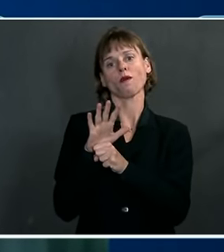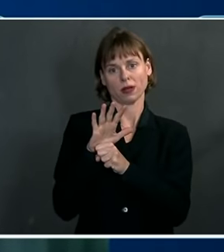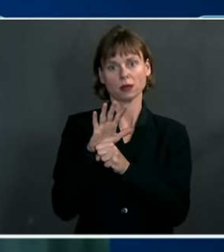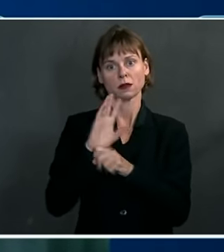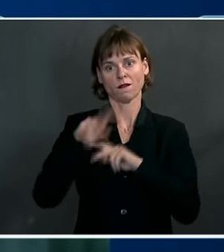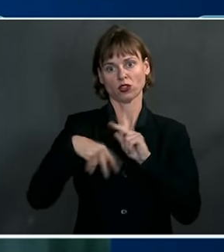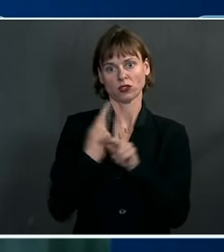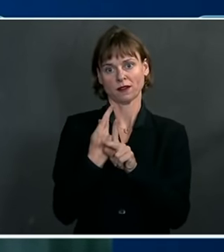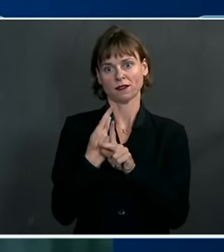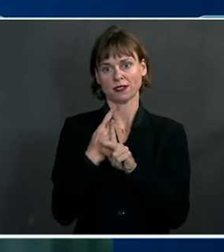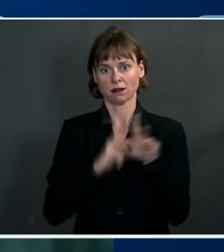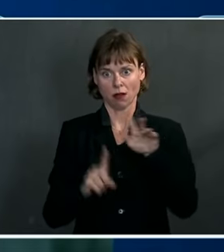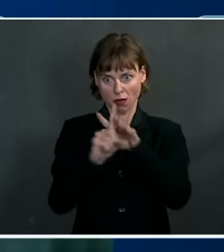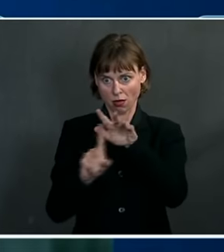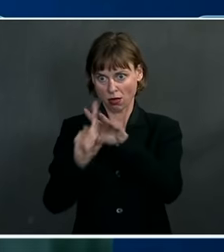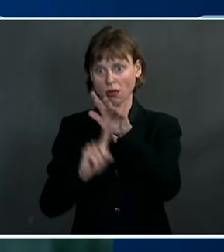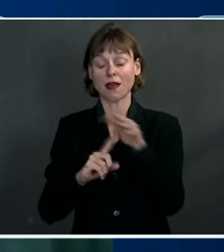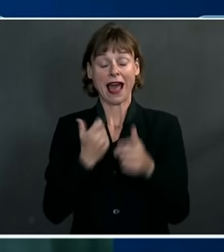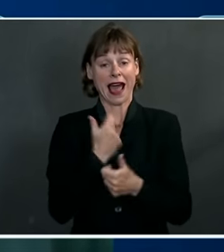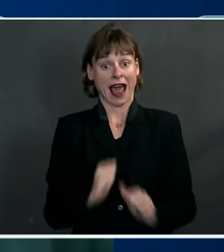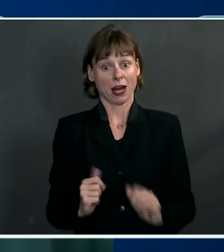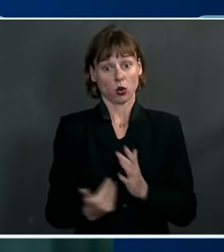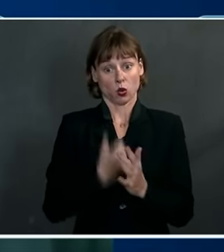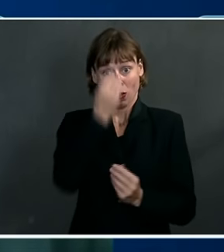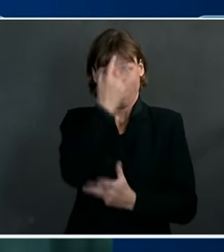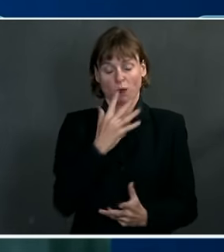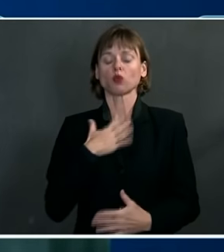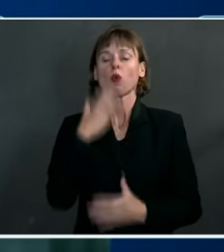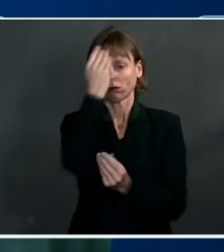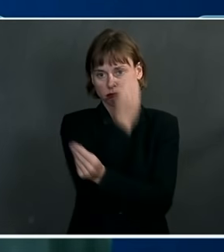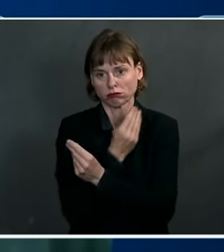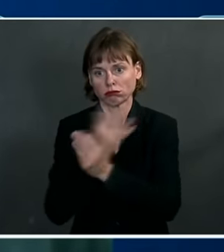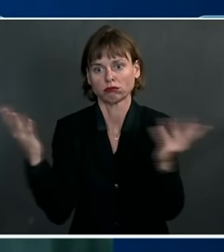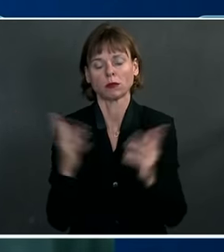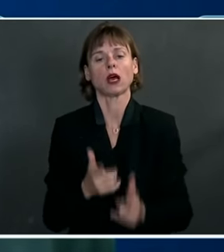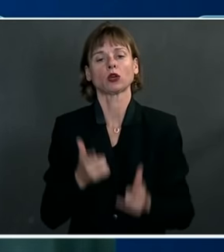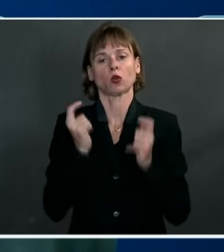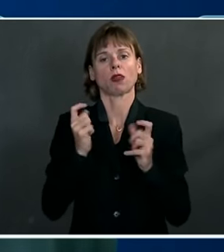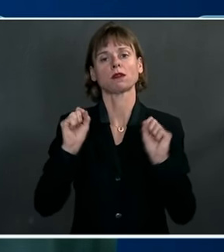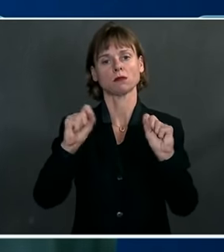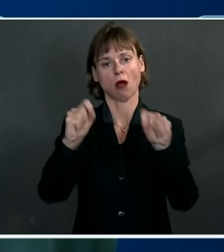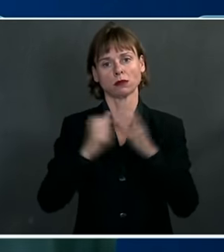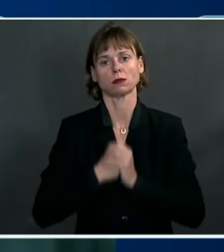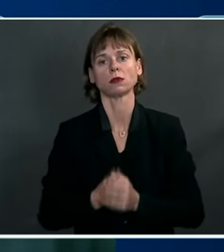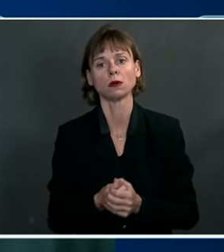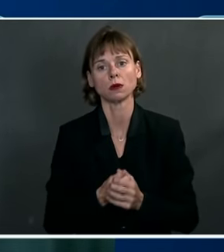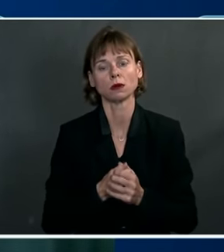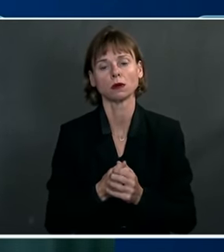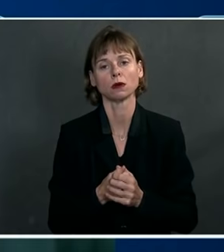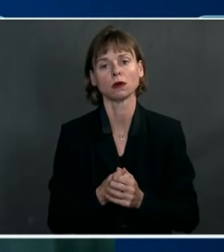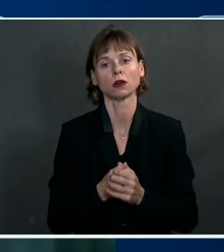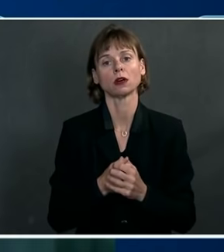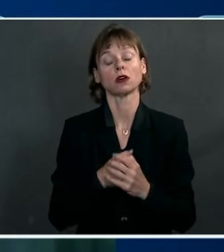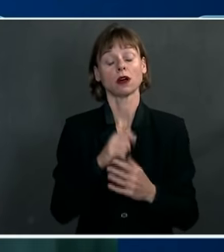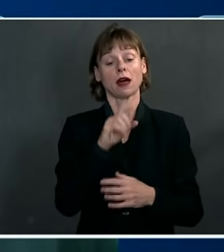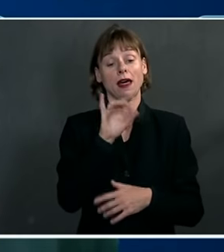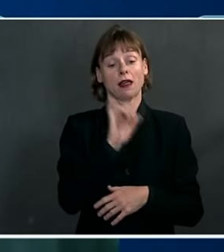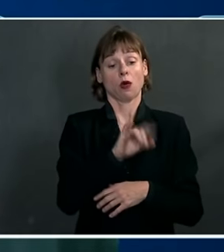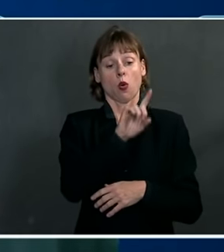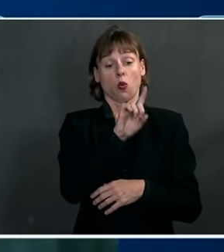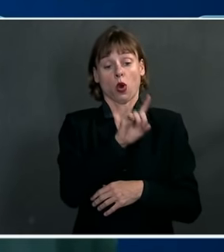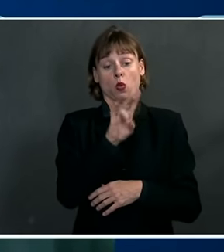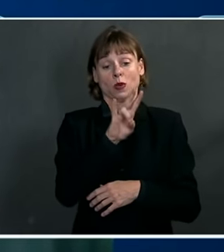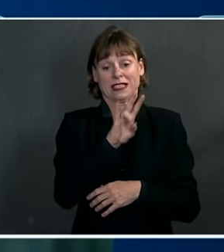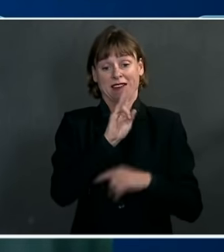Any information we have, we will then share with you as rapidly as possible. The B.1.1.7 variant that was first